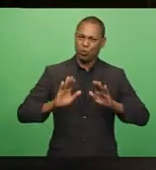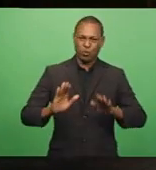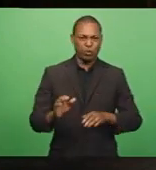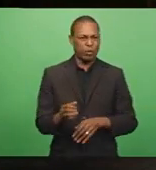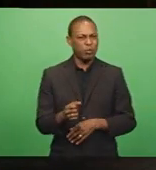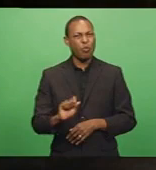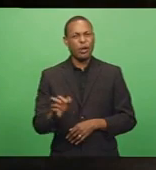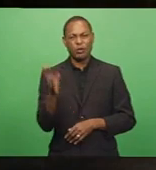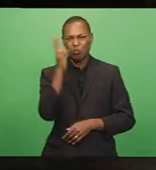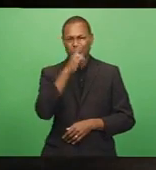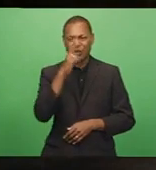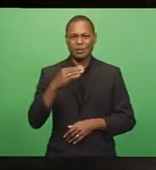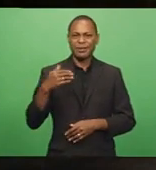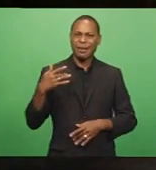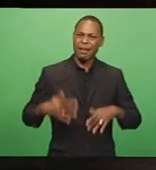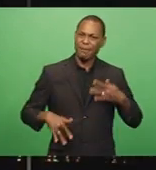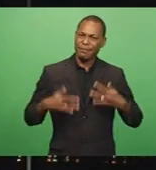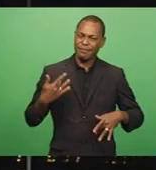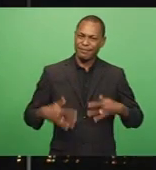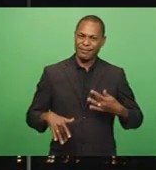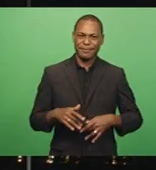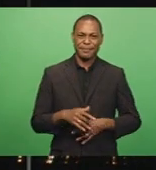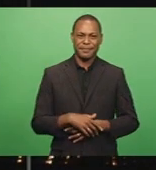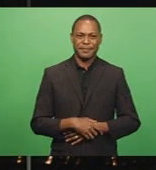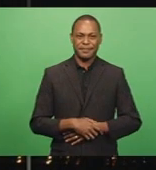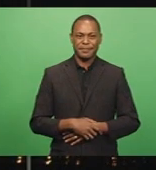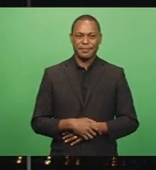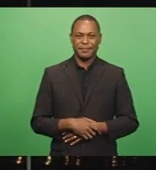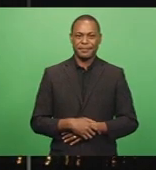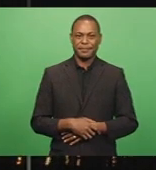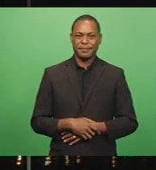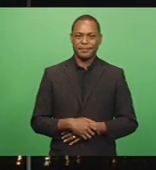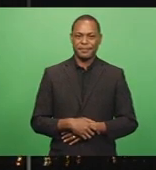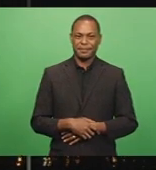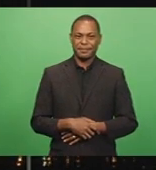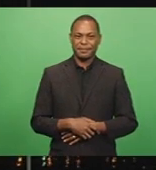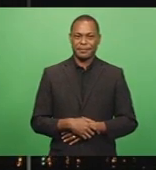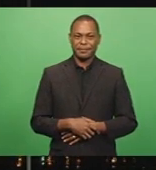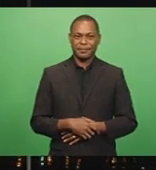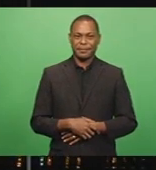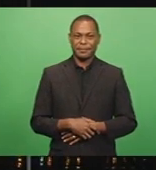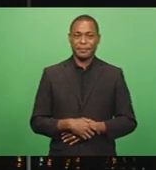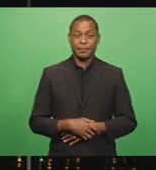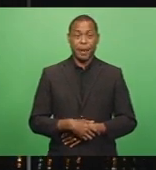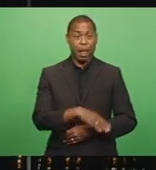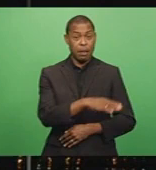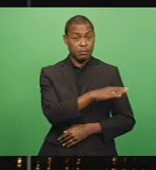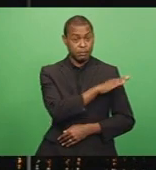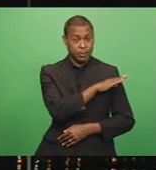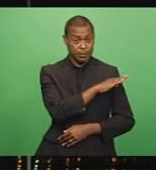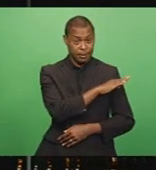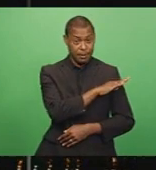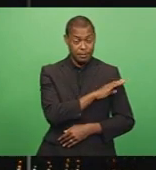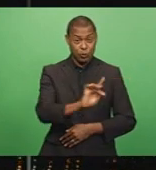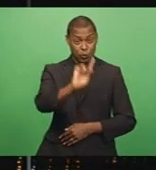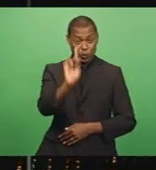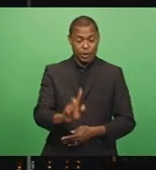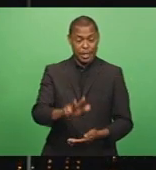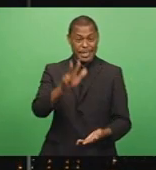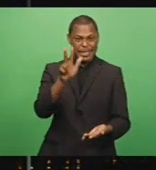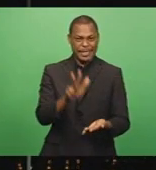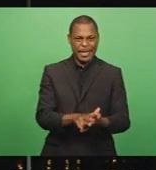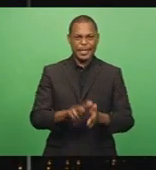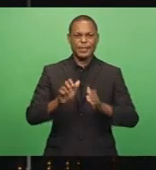risk of life. Thank you. Thank you. Thank you. Prime Minister Borenge Bainumarama today signed an